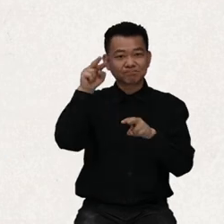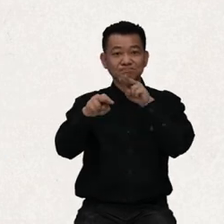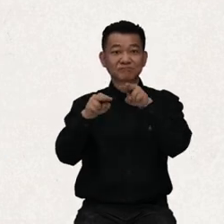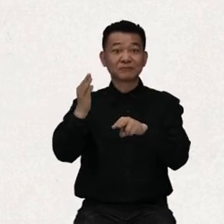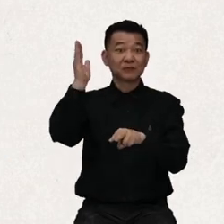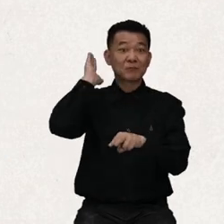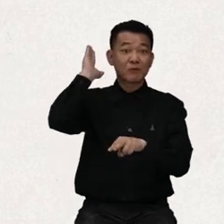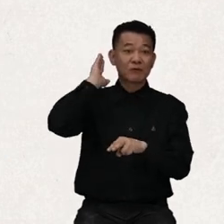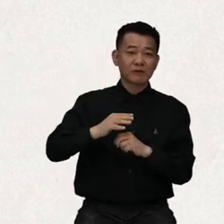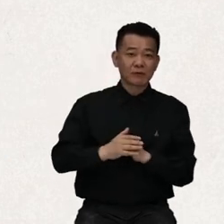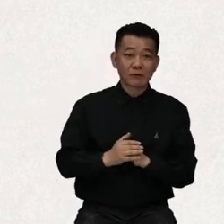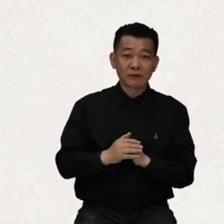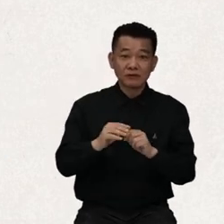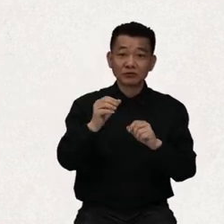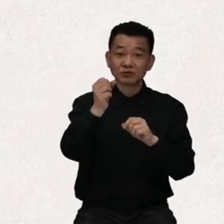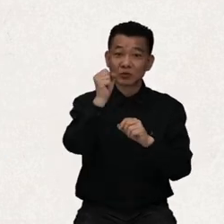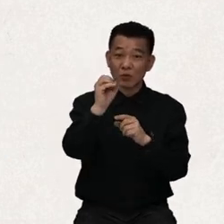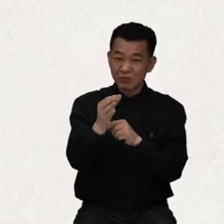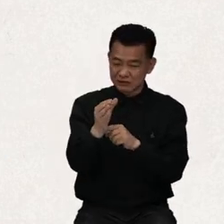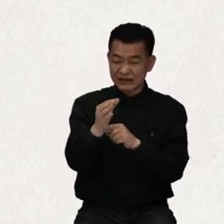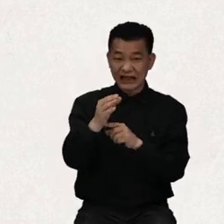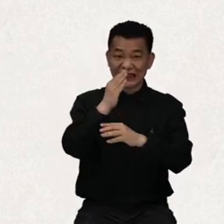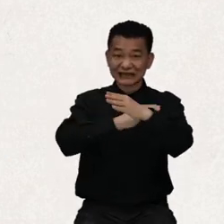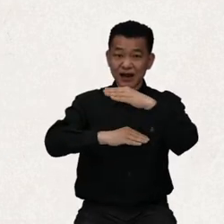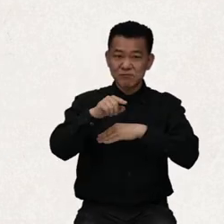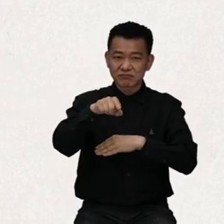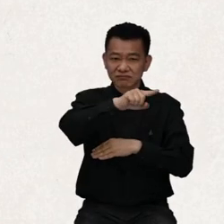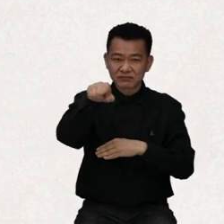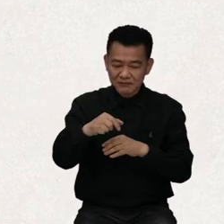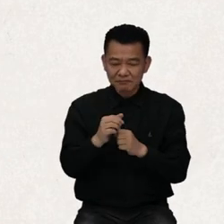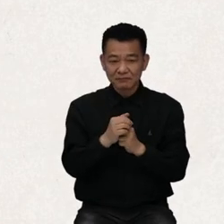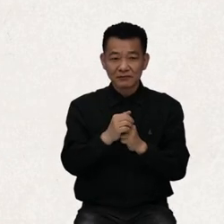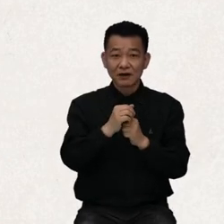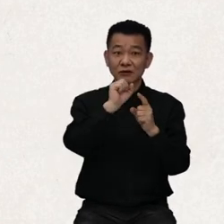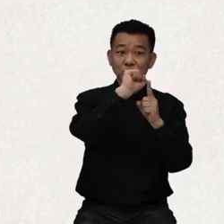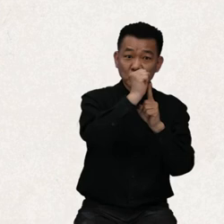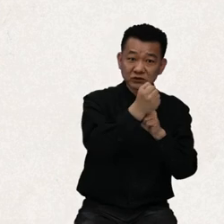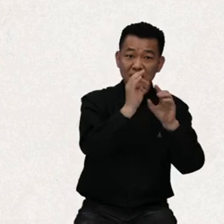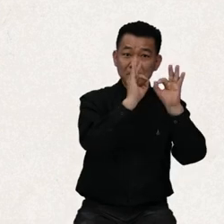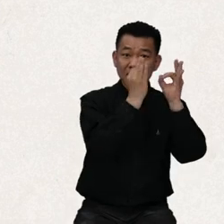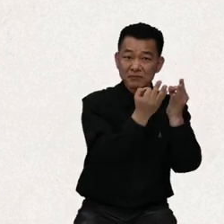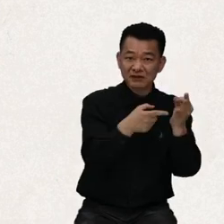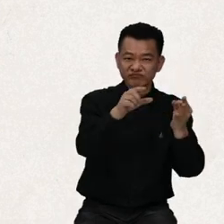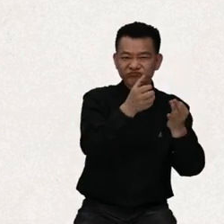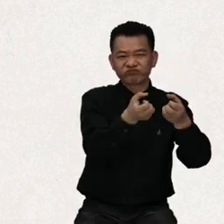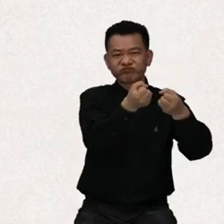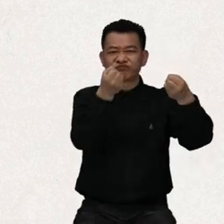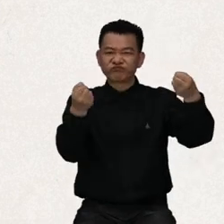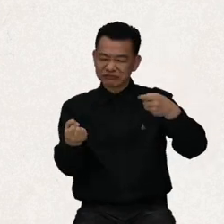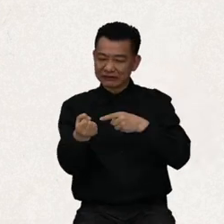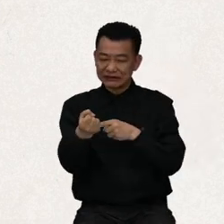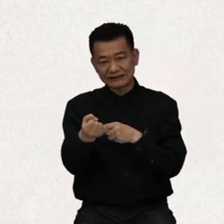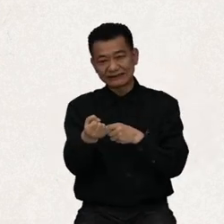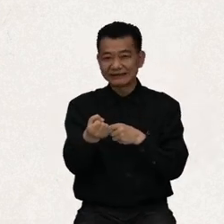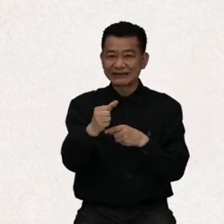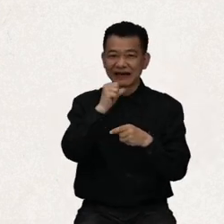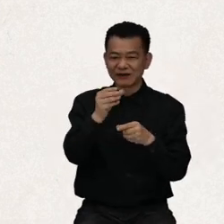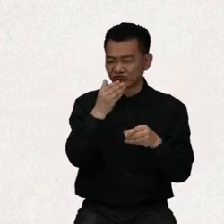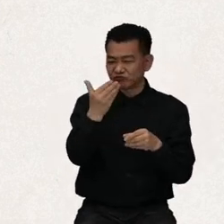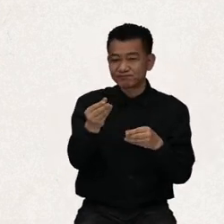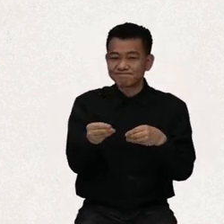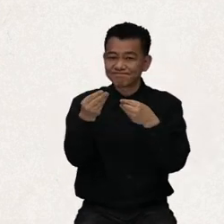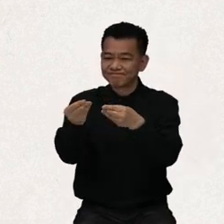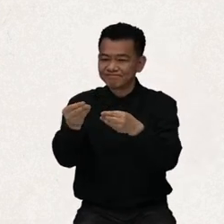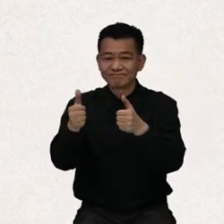Just because of having a disability, there were cases of being separated from their families and society, experiencing unfair